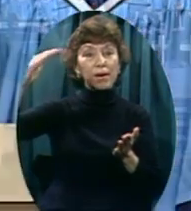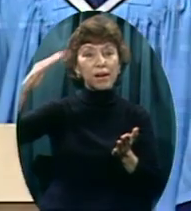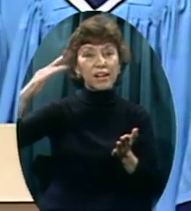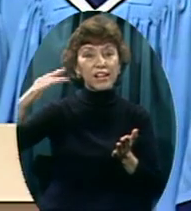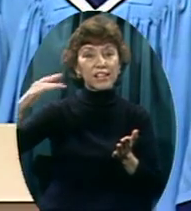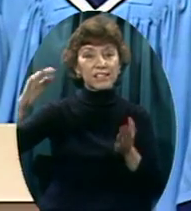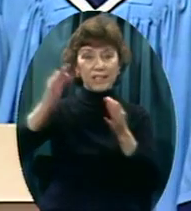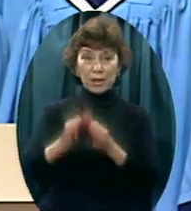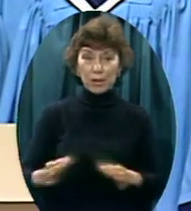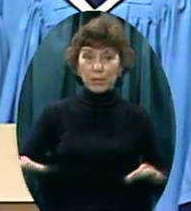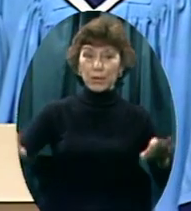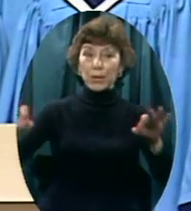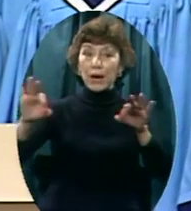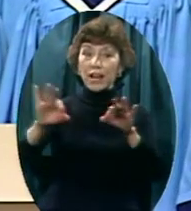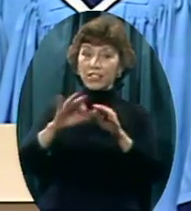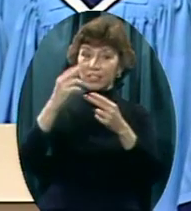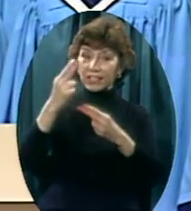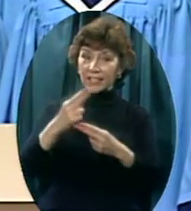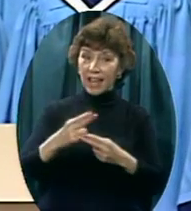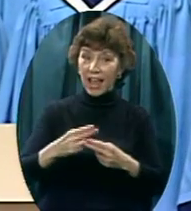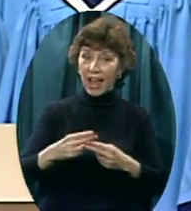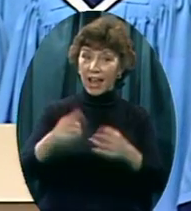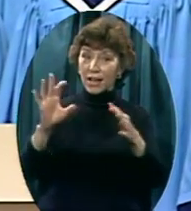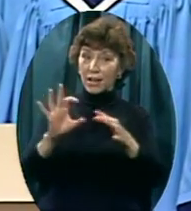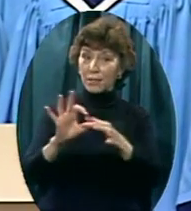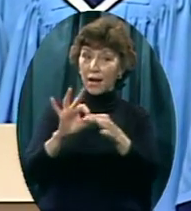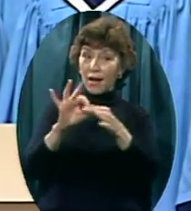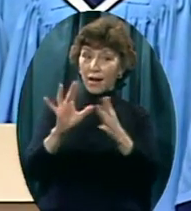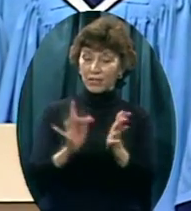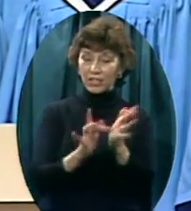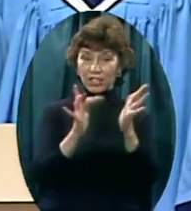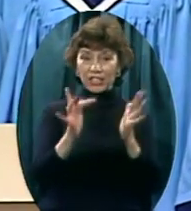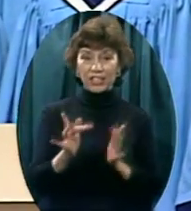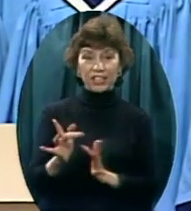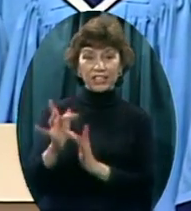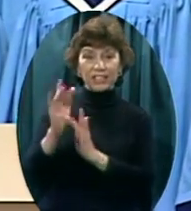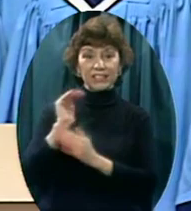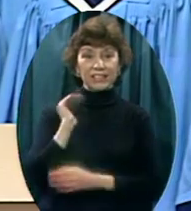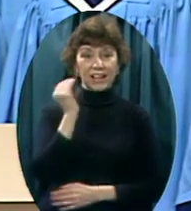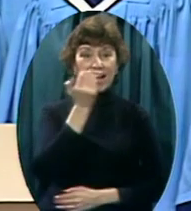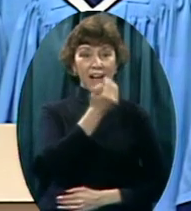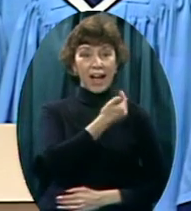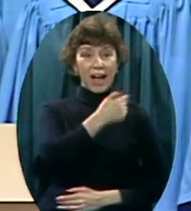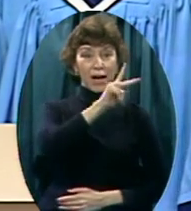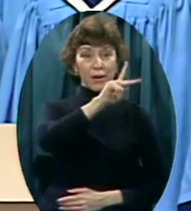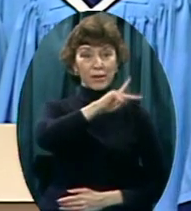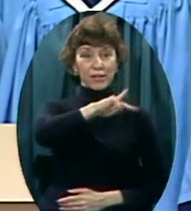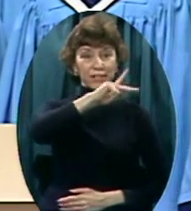precious name of Jesus, our King.